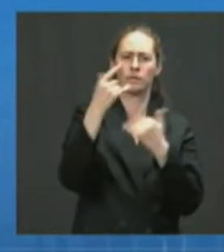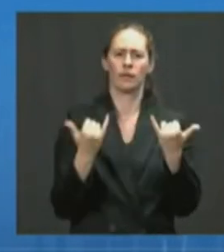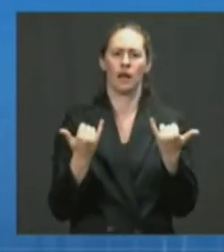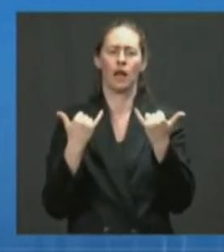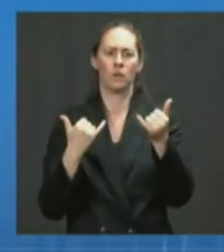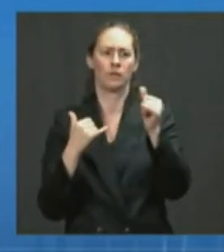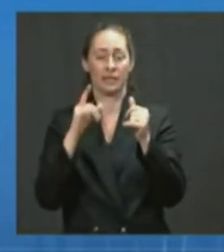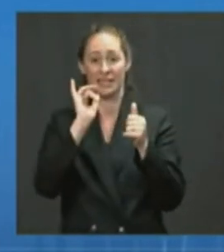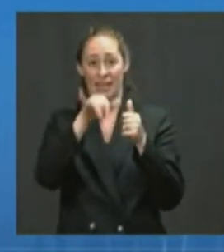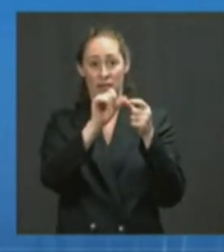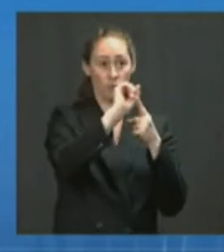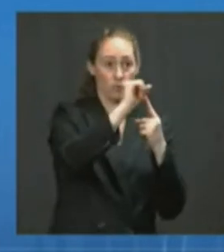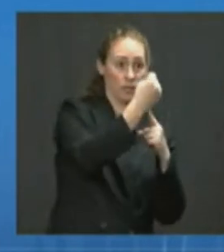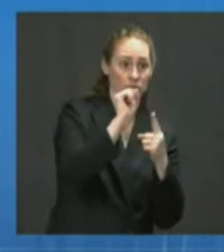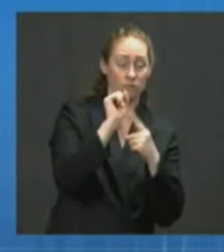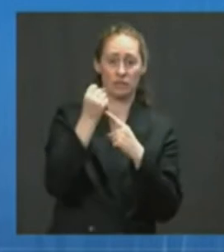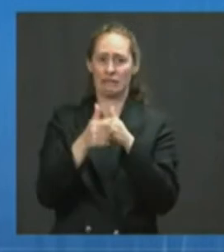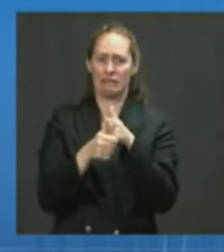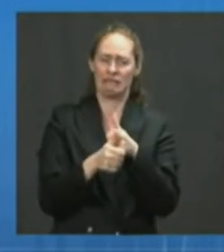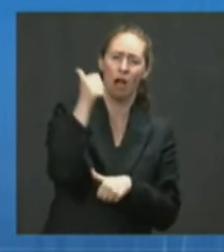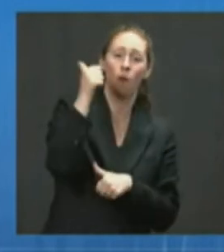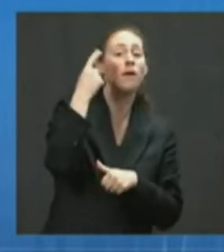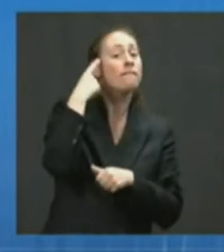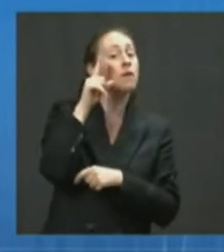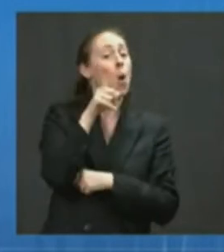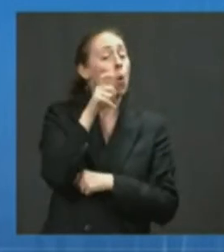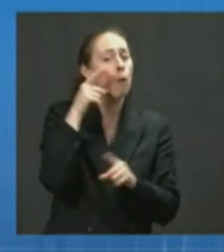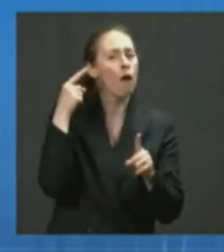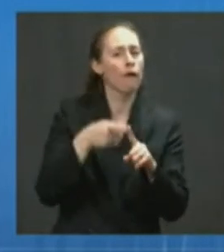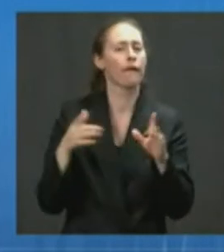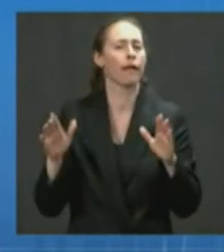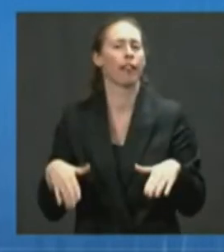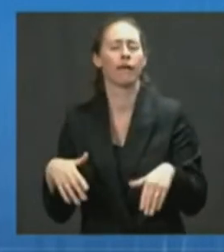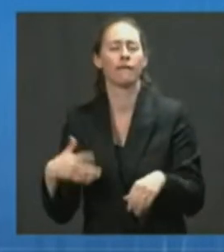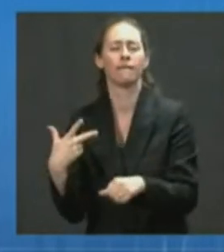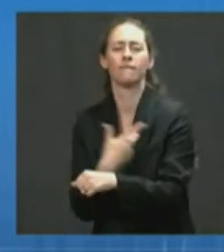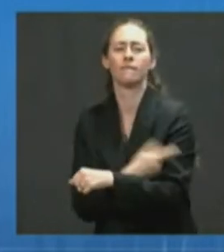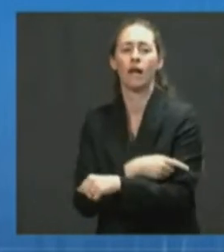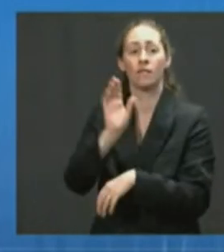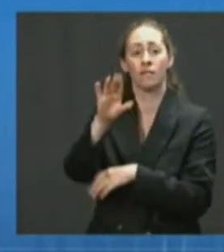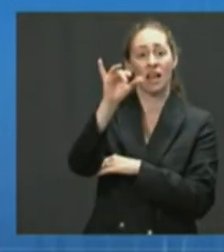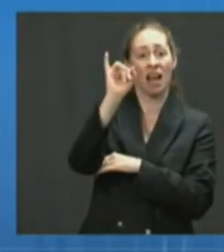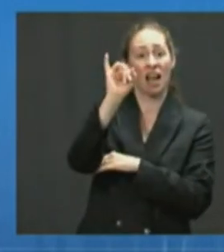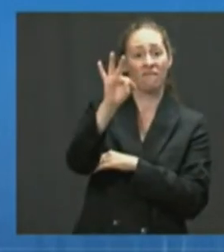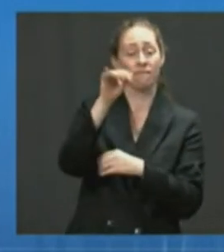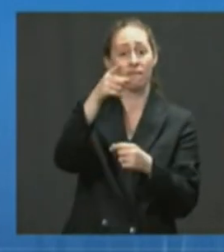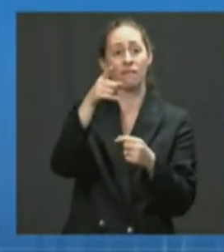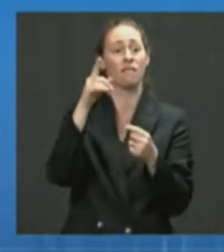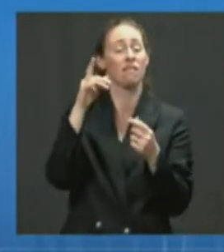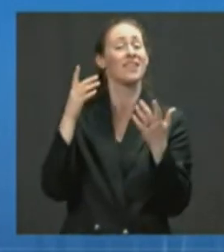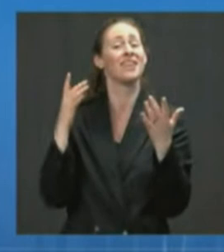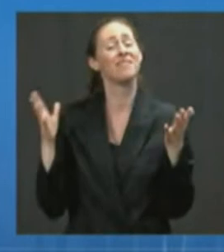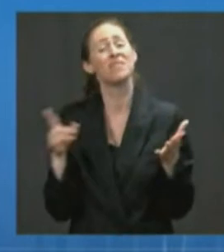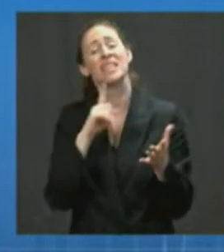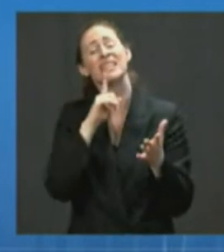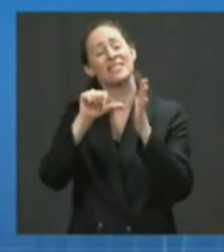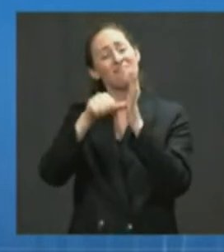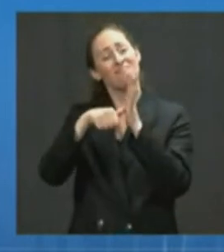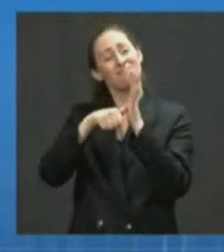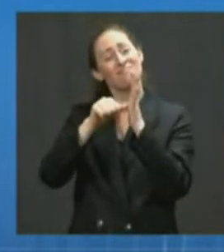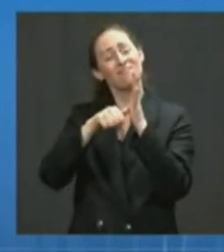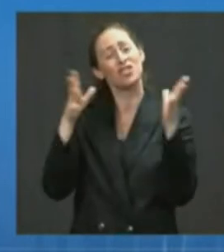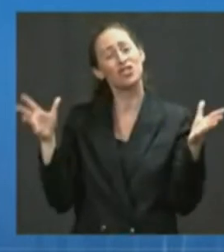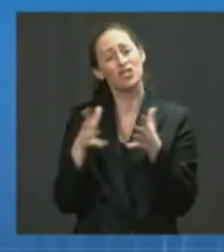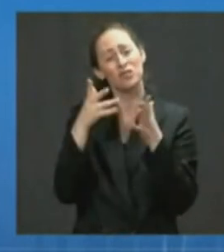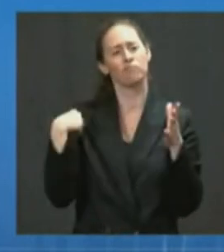for those who are not fully vaccinated. Whether you are vaccinated or not, please know we together are not